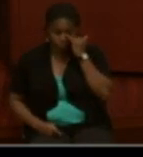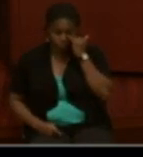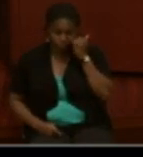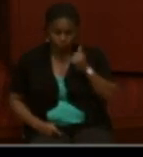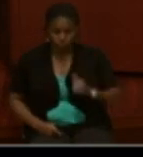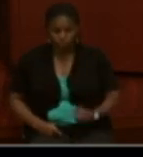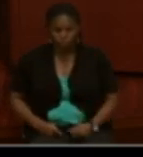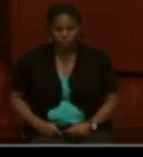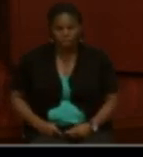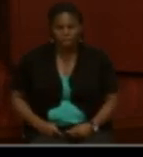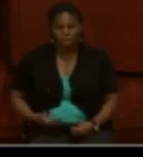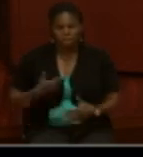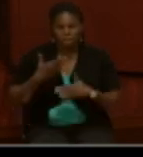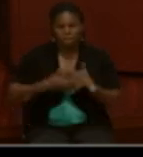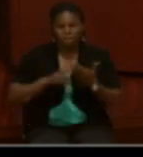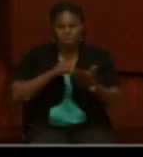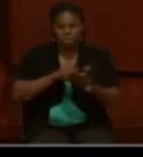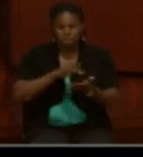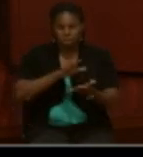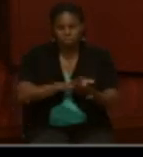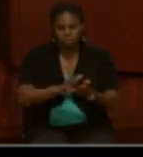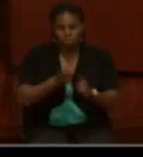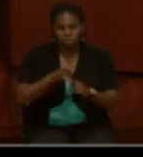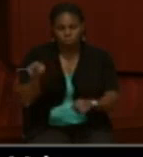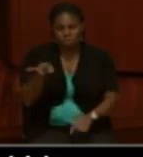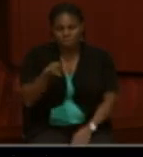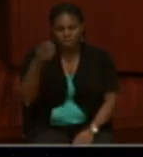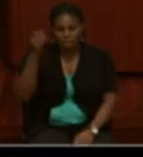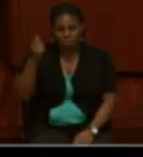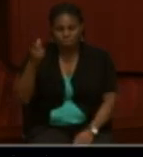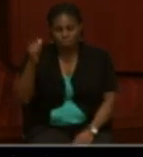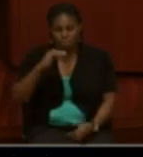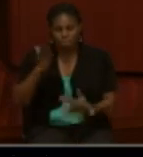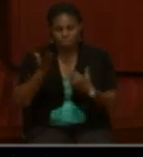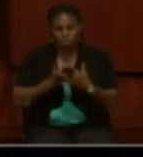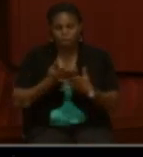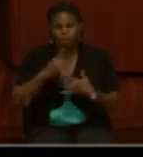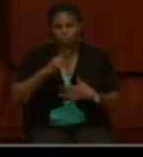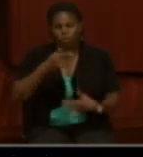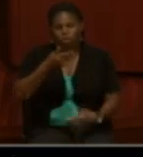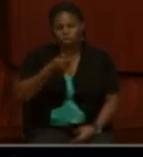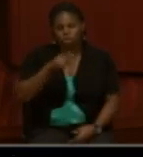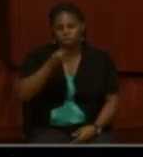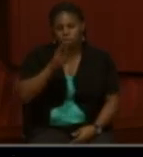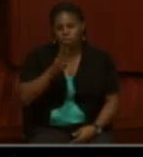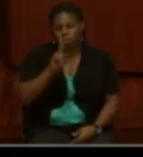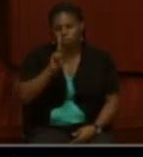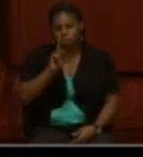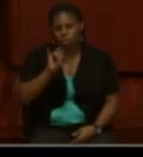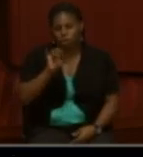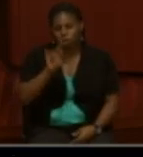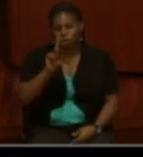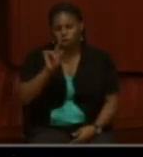Then the next document from the same pension file based on the service of her son, George W.D. Kirkland, in the 1st Missouri